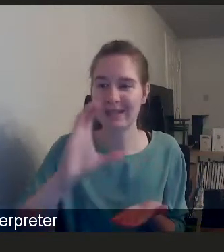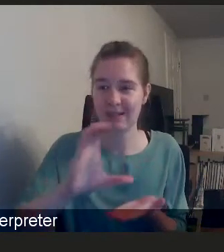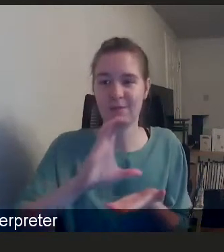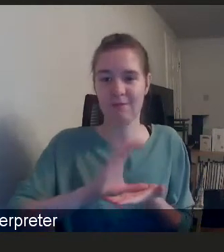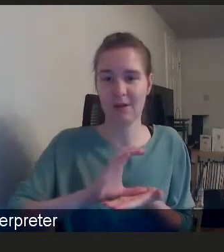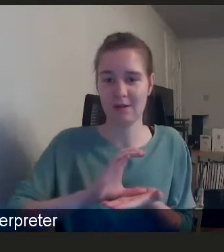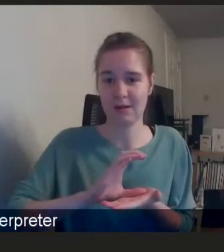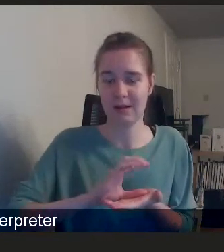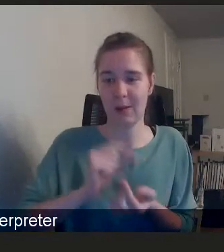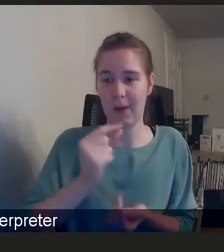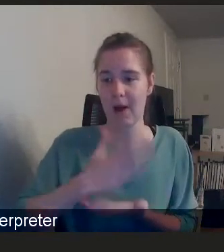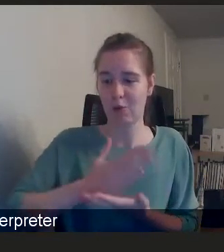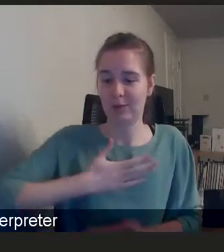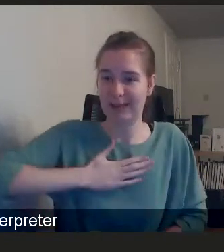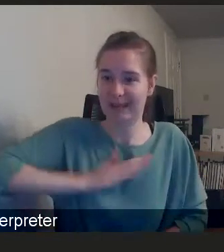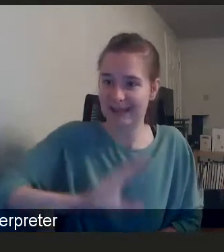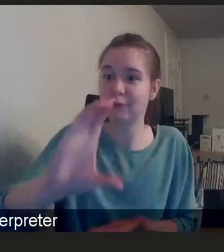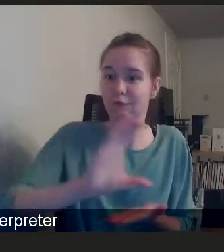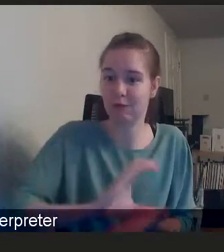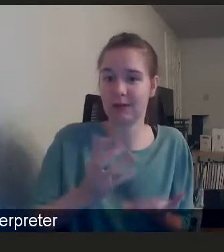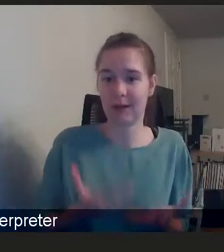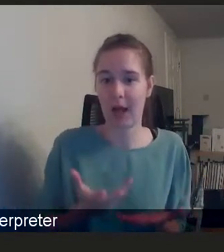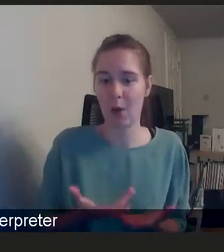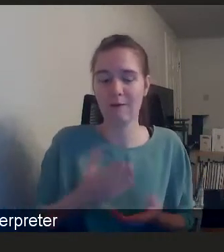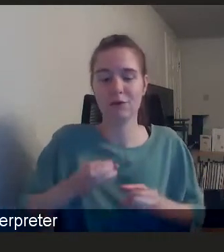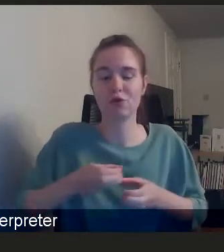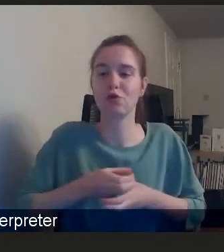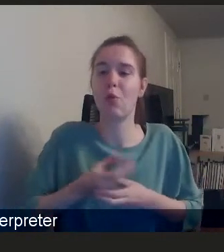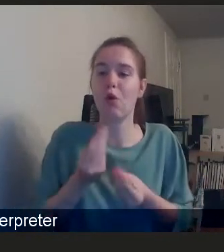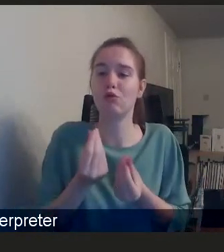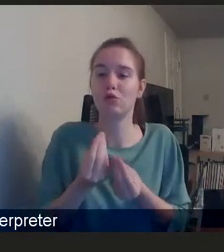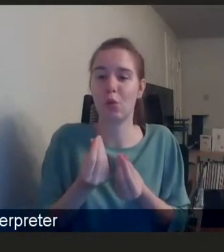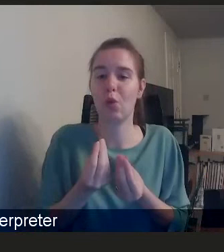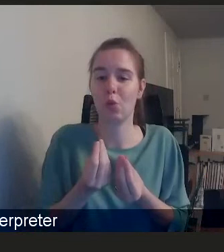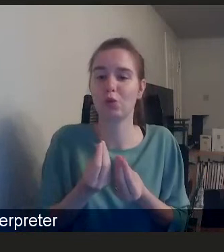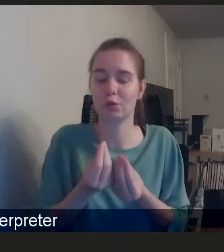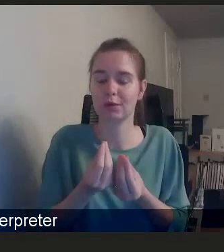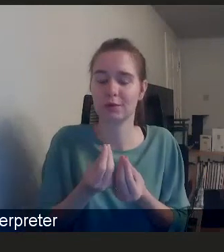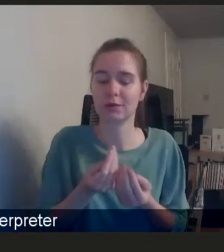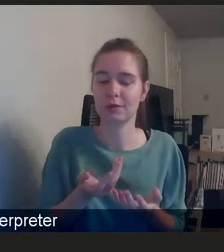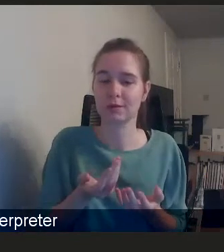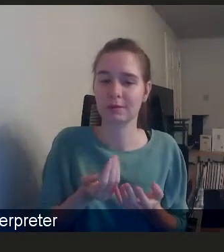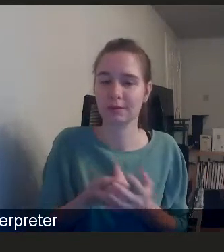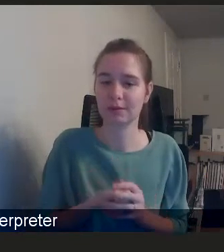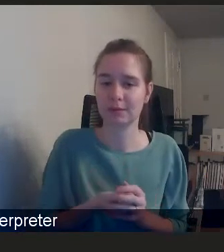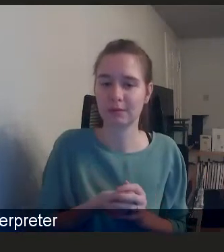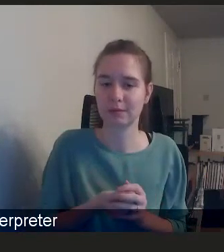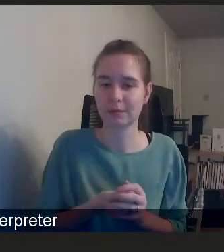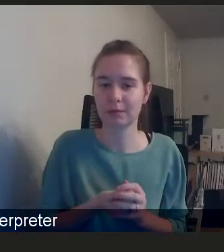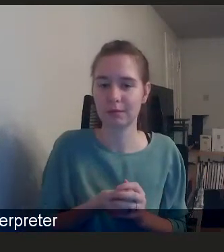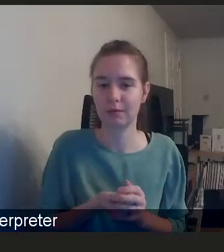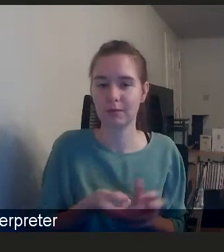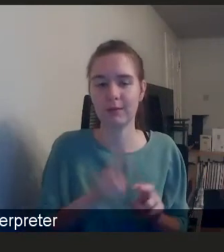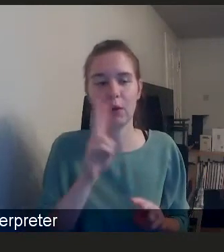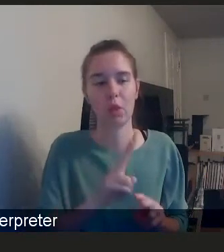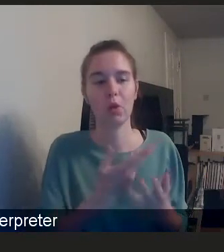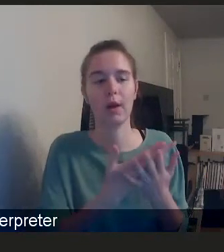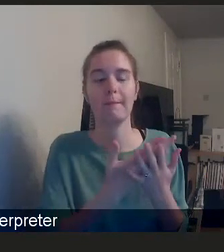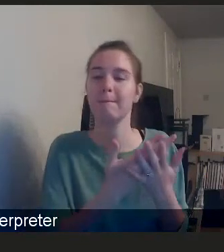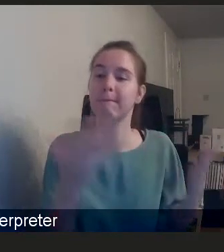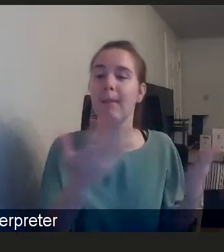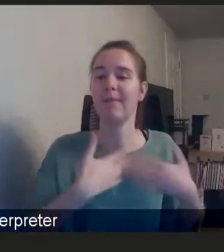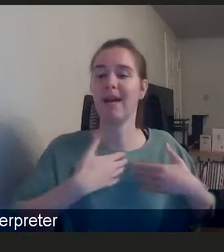small resource by comparison. I think, you know, if you look at the size of Public Health Scotland